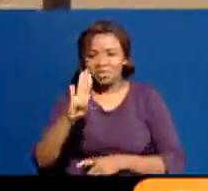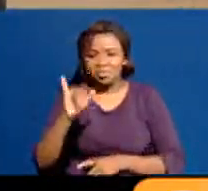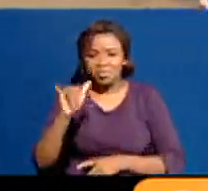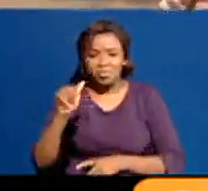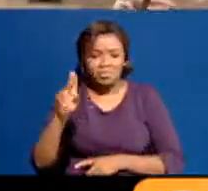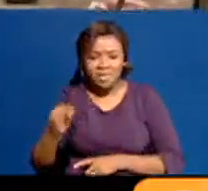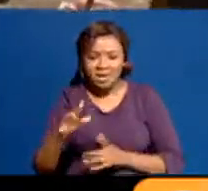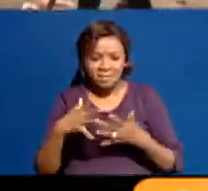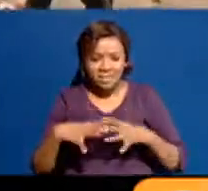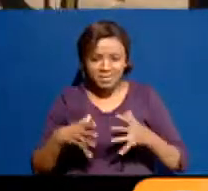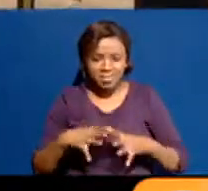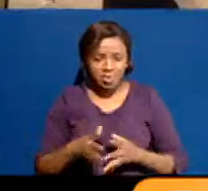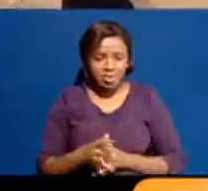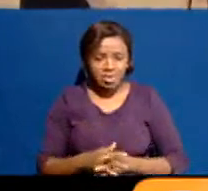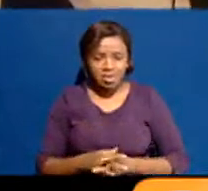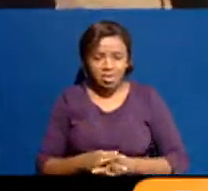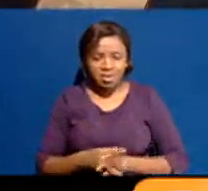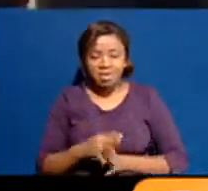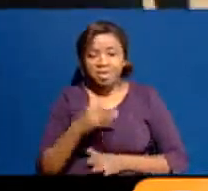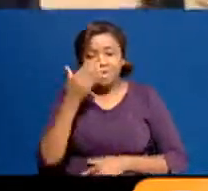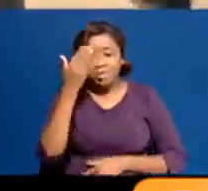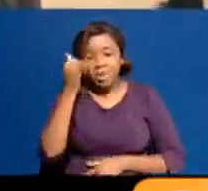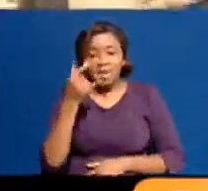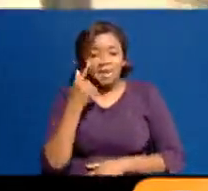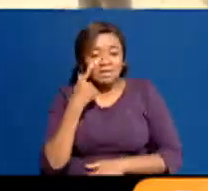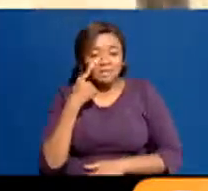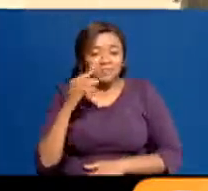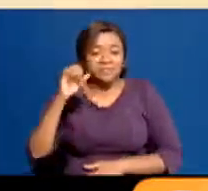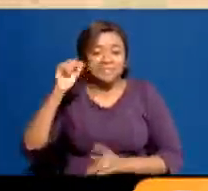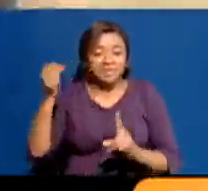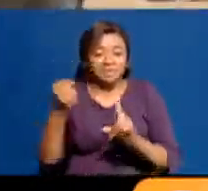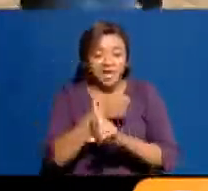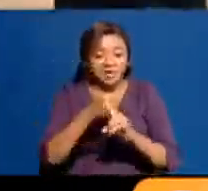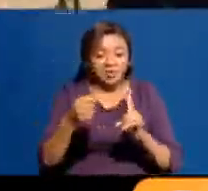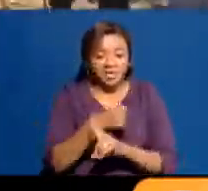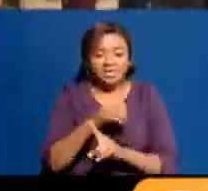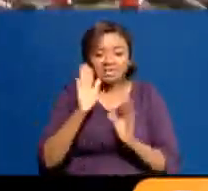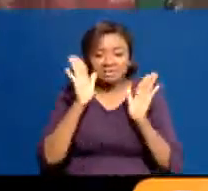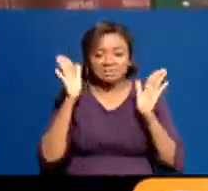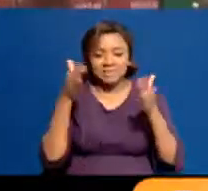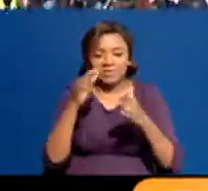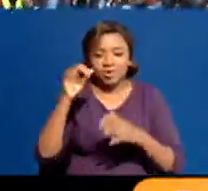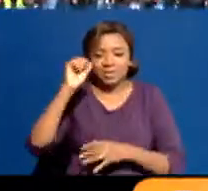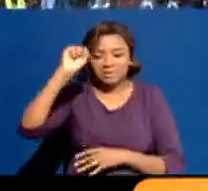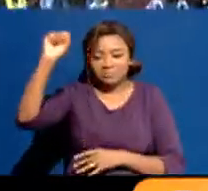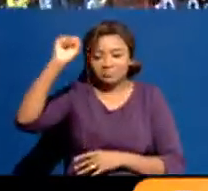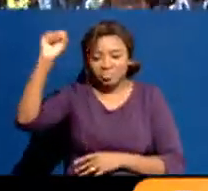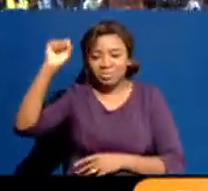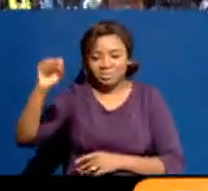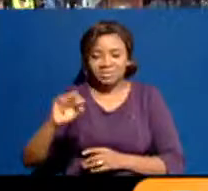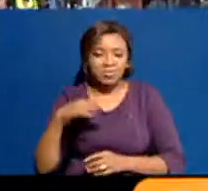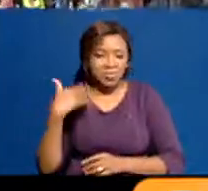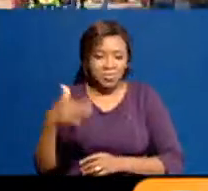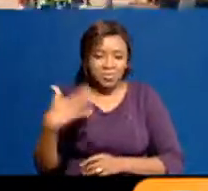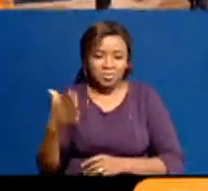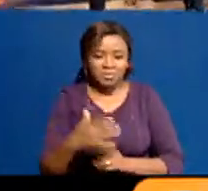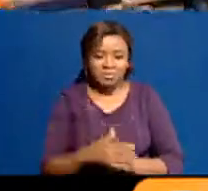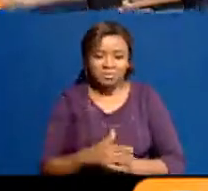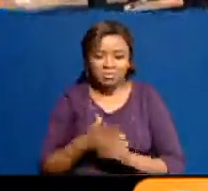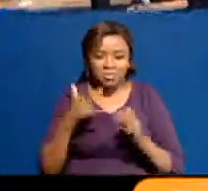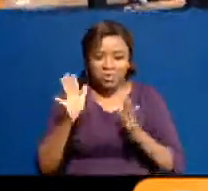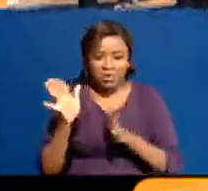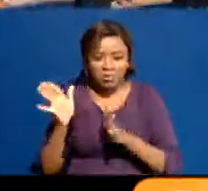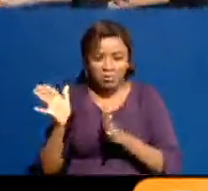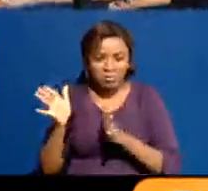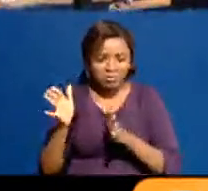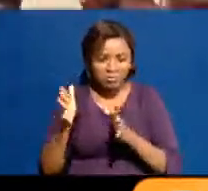violence tends to have political interests behind it. How did we have people, you know, breaking into the Northlands?